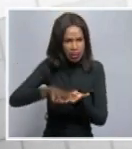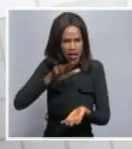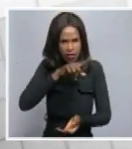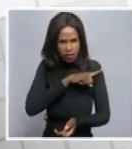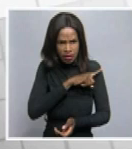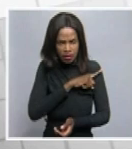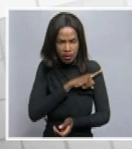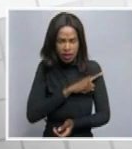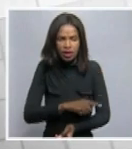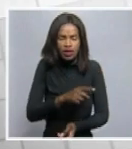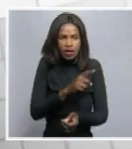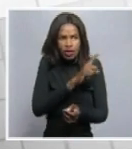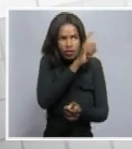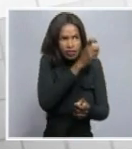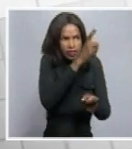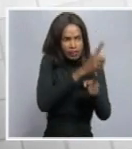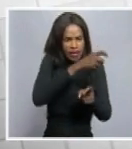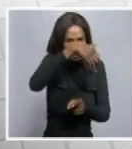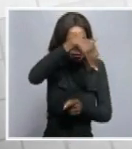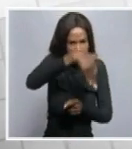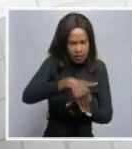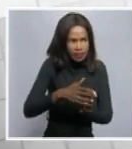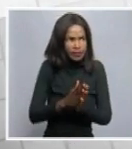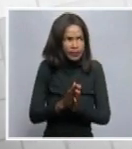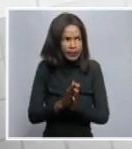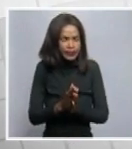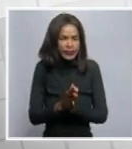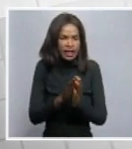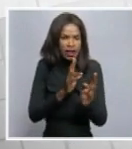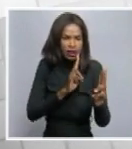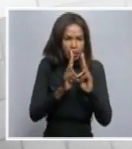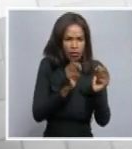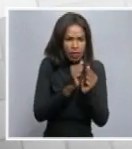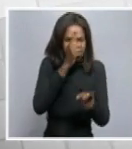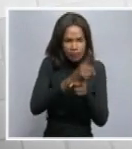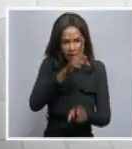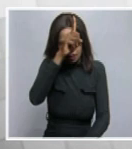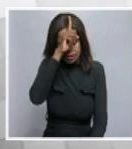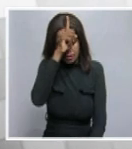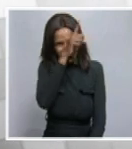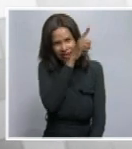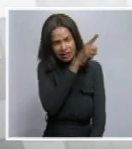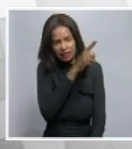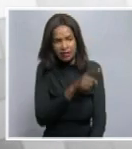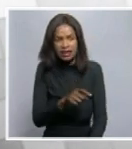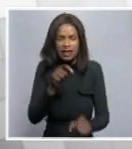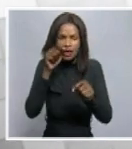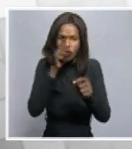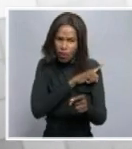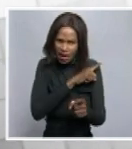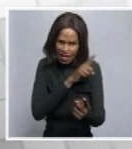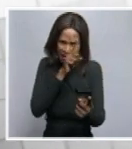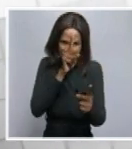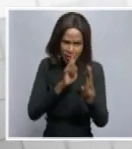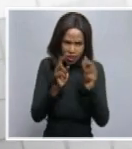ask the Namibian government to approach the German government and specifically to look into